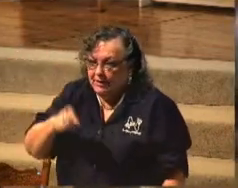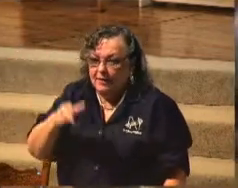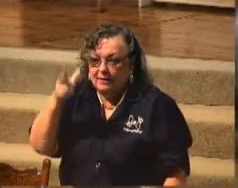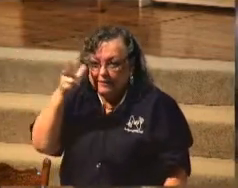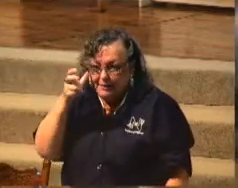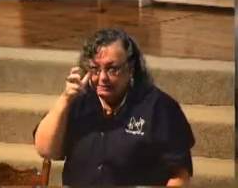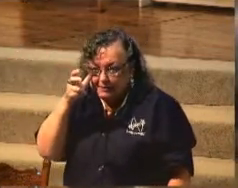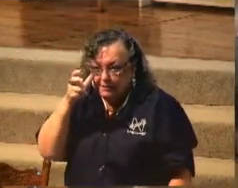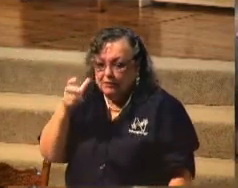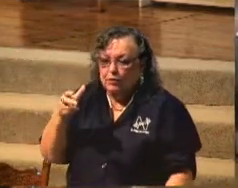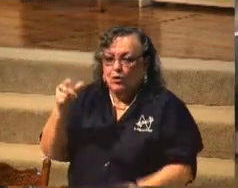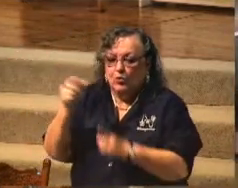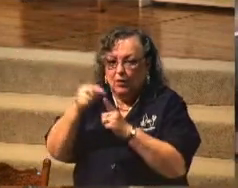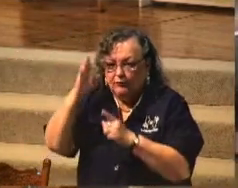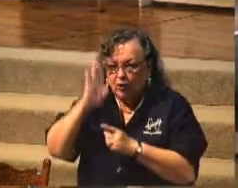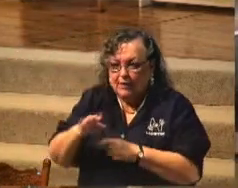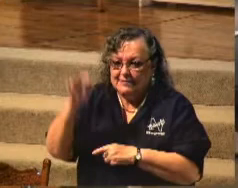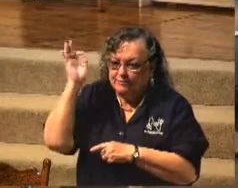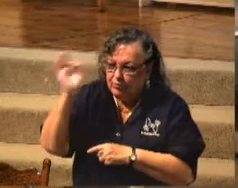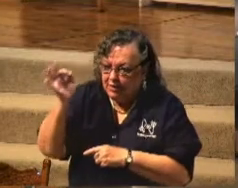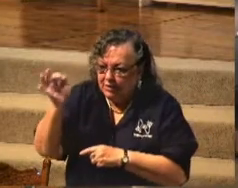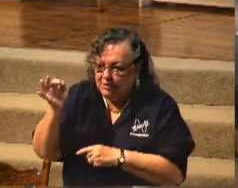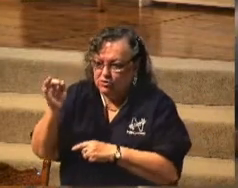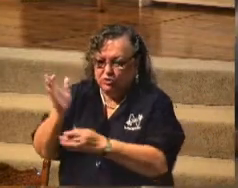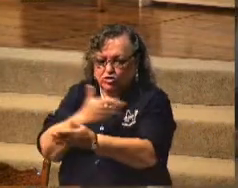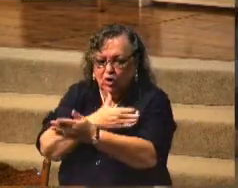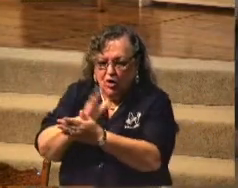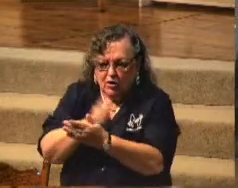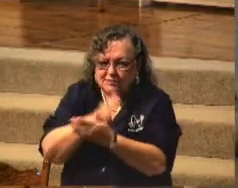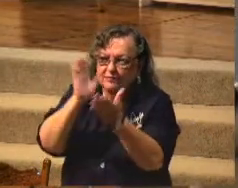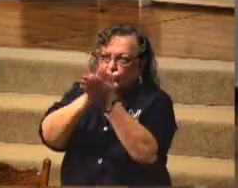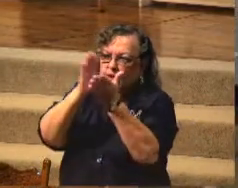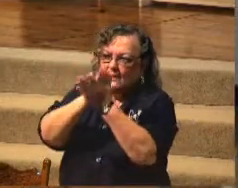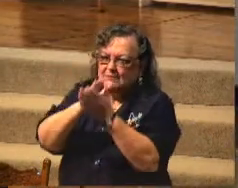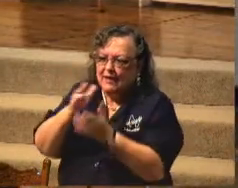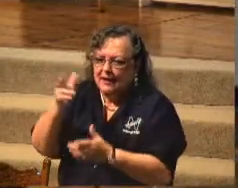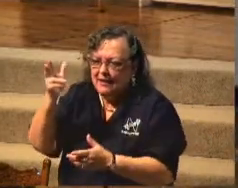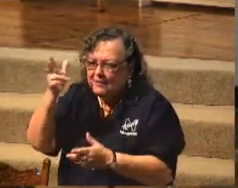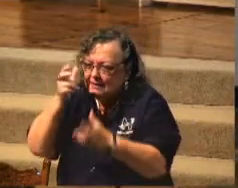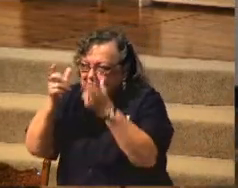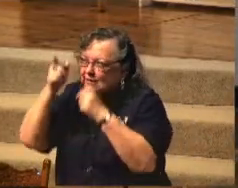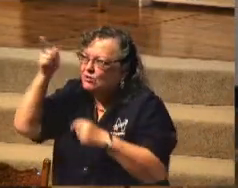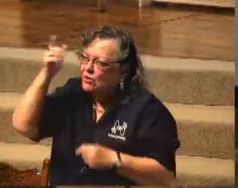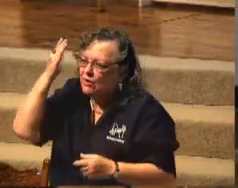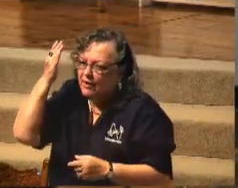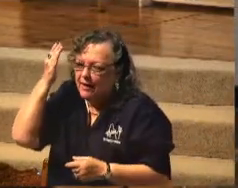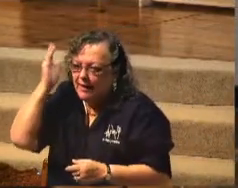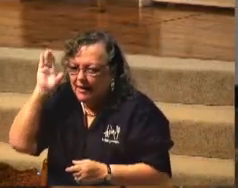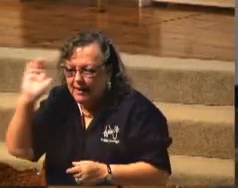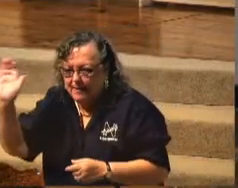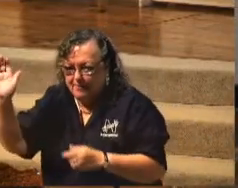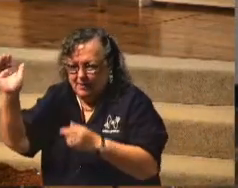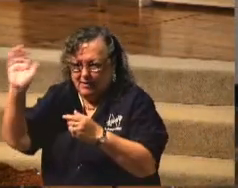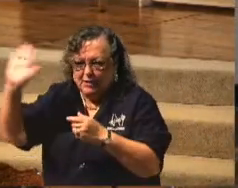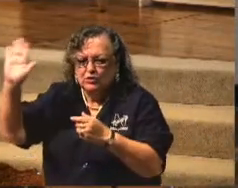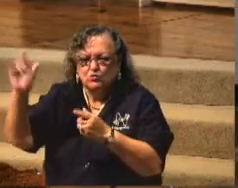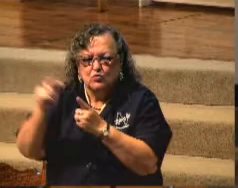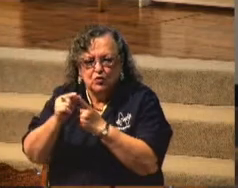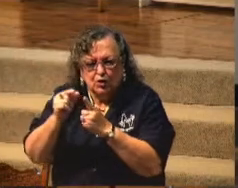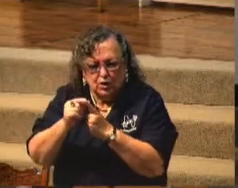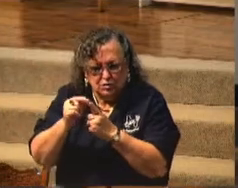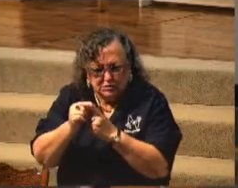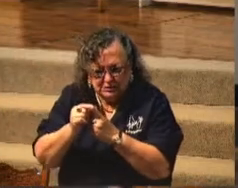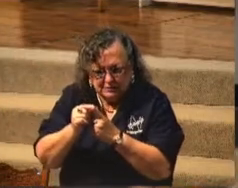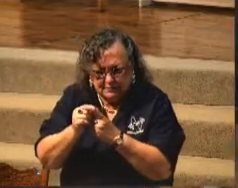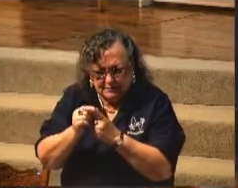of God is taught, as songs of praise are sung to Him. Listen to Him. Listen for Him. Now,